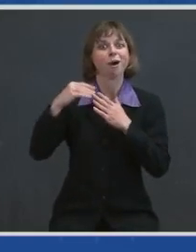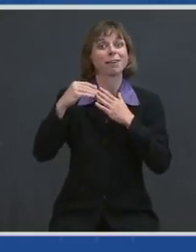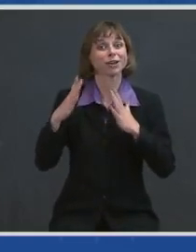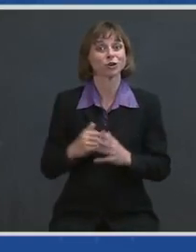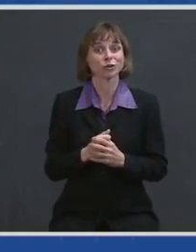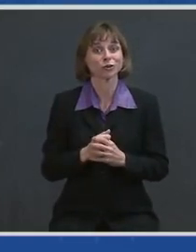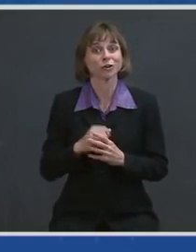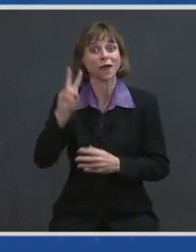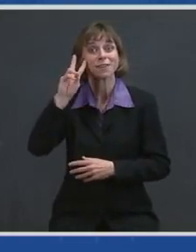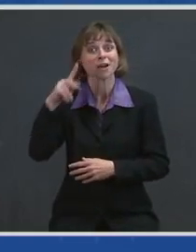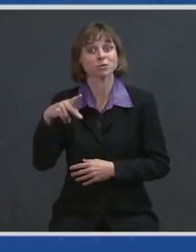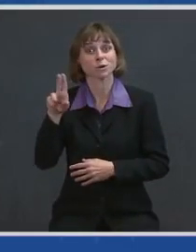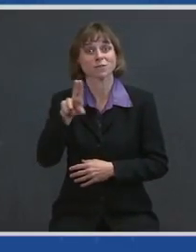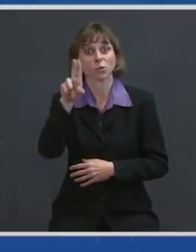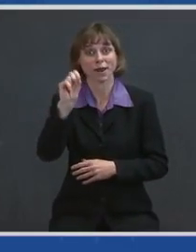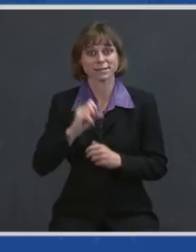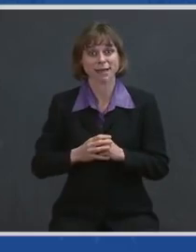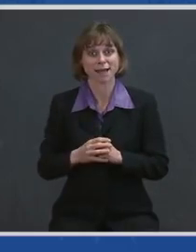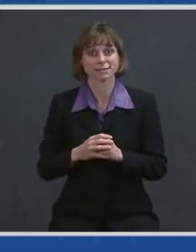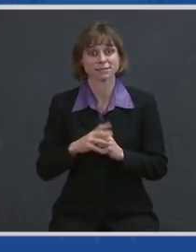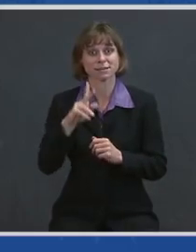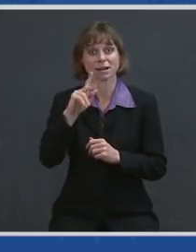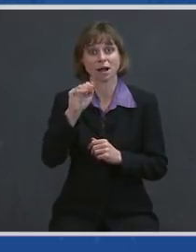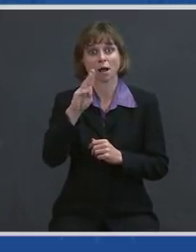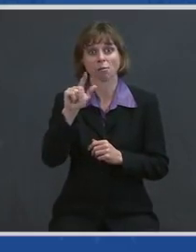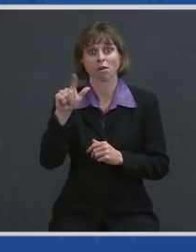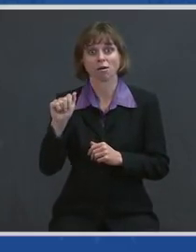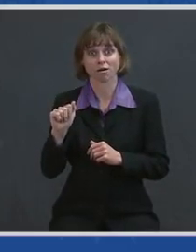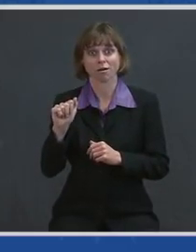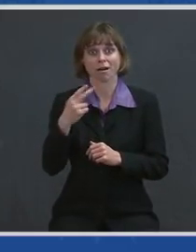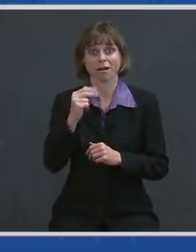President of the United States, Kamala Harris. The